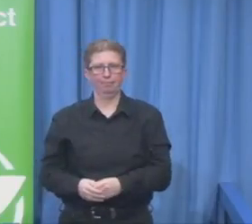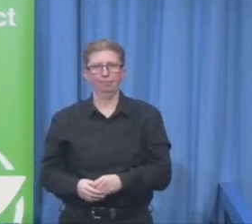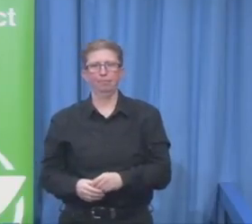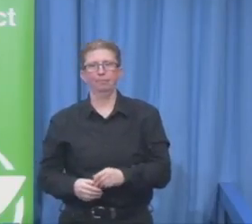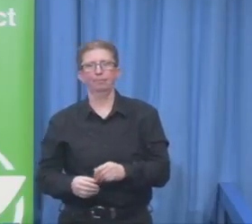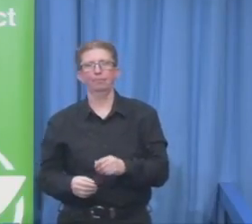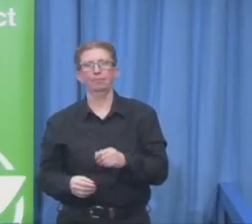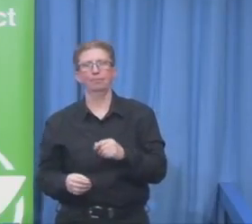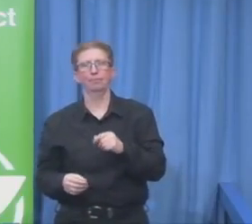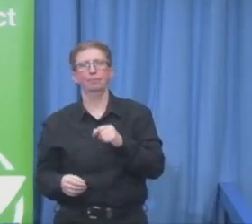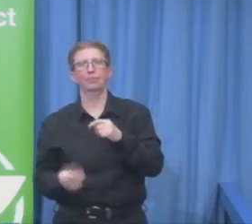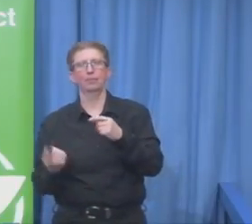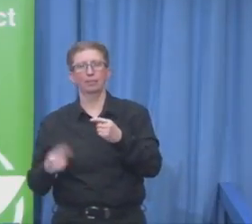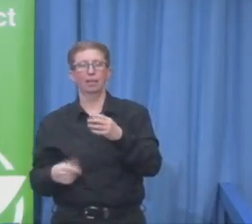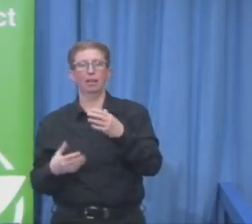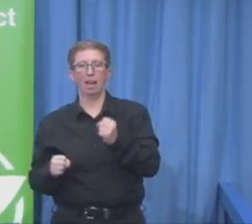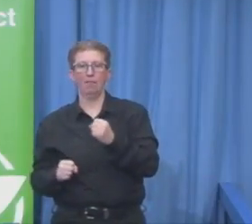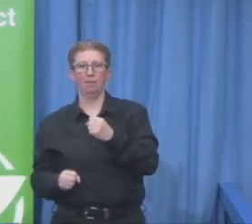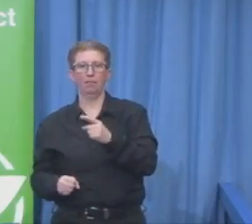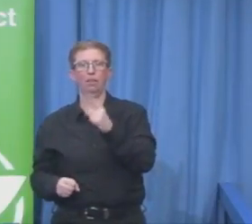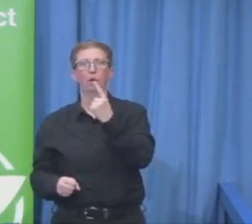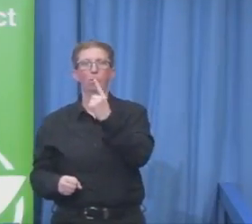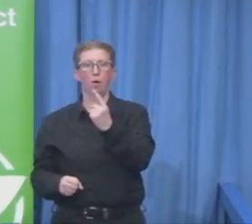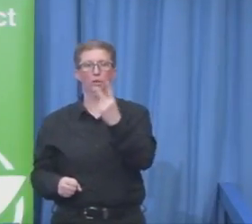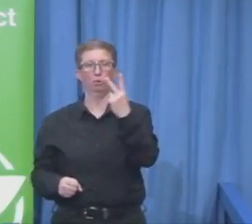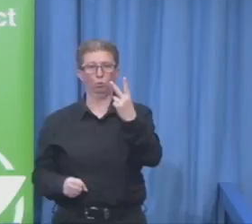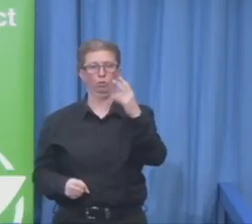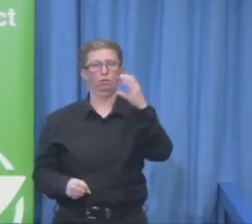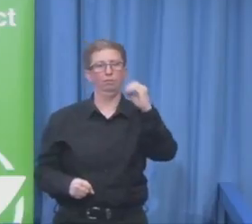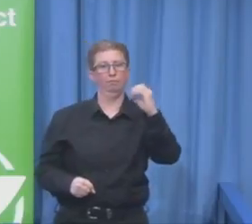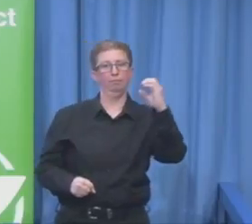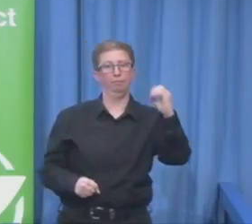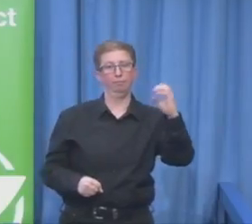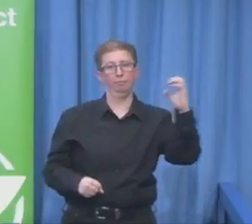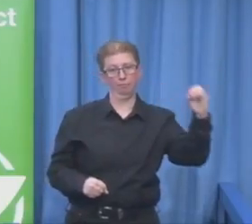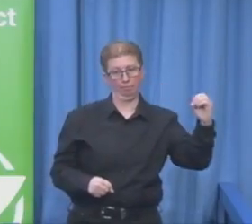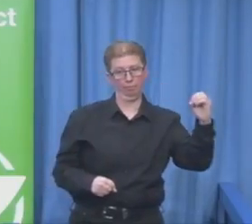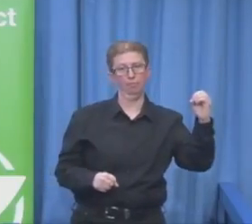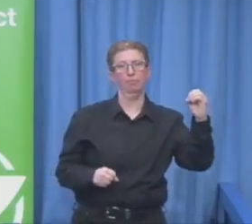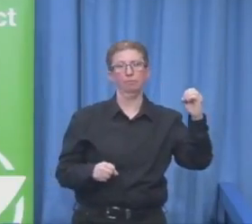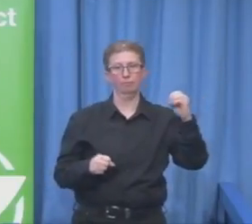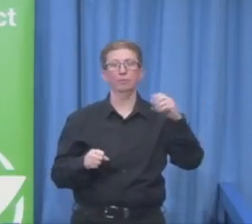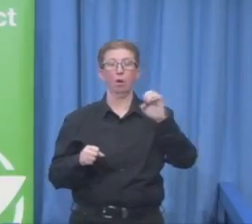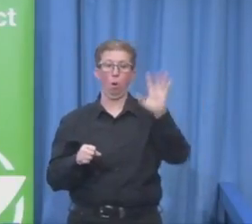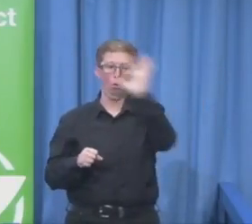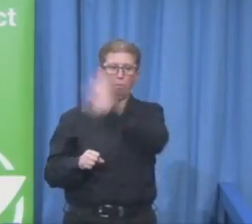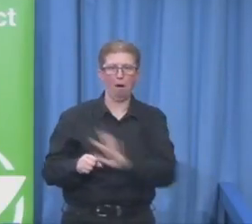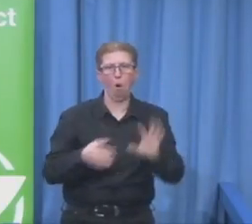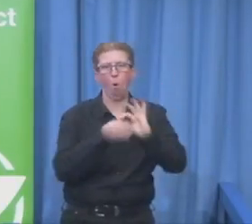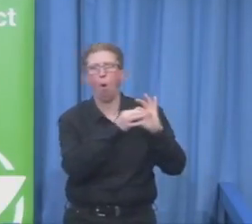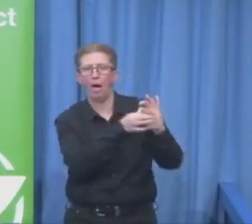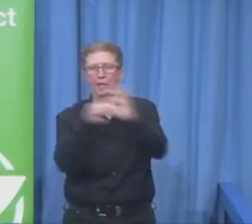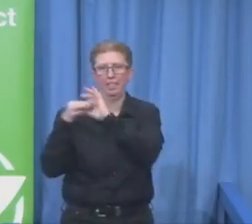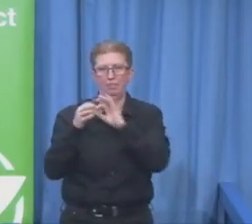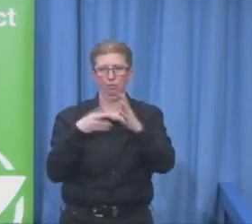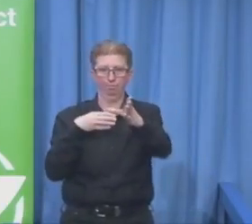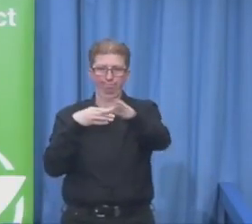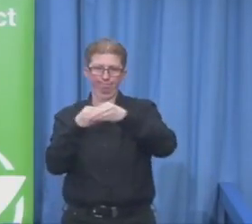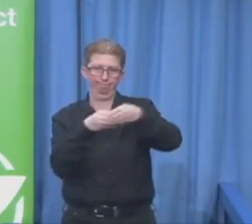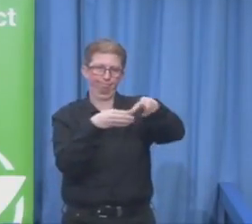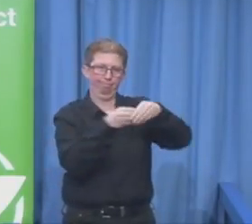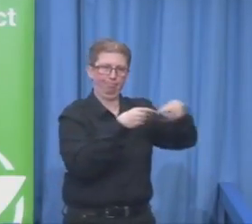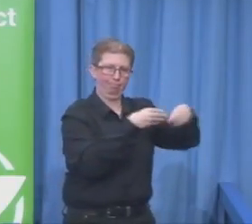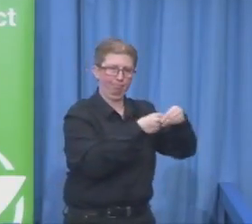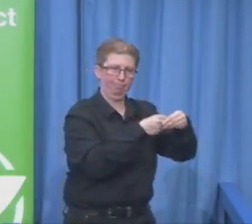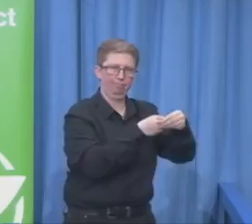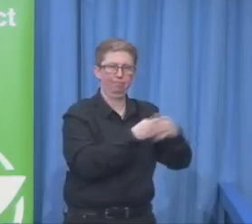work on three pillars of activity and action. The first is impact. We seek to influence the